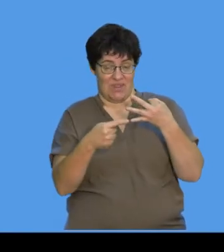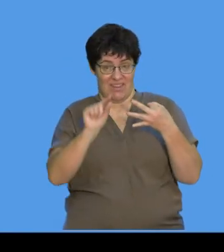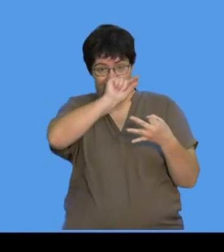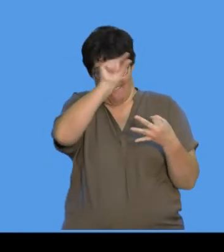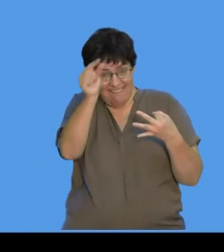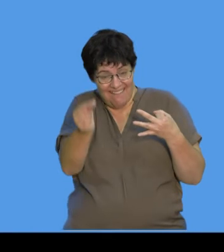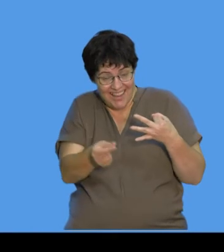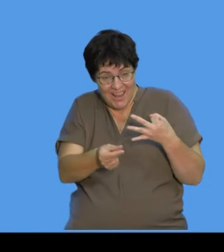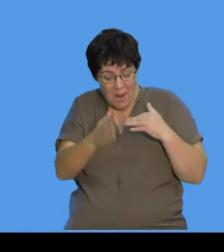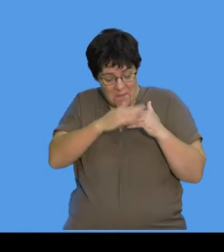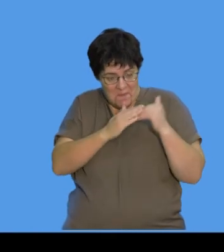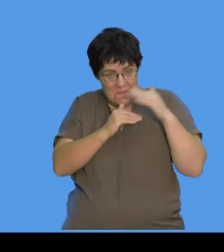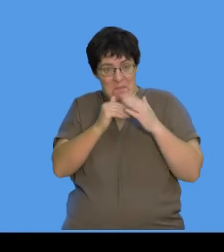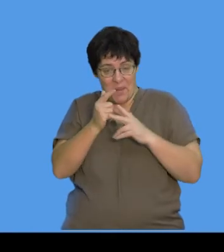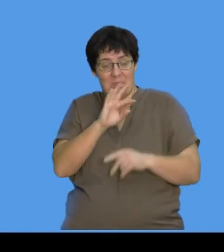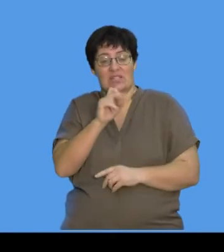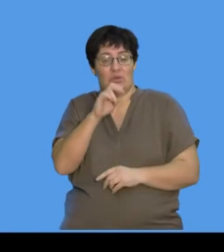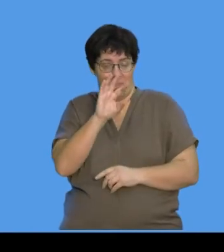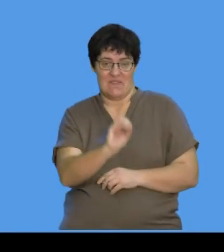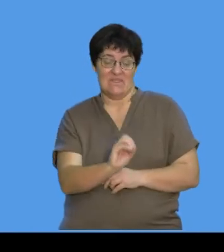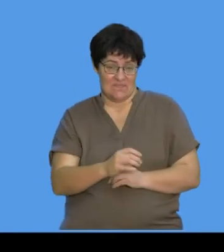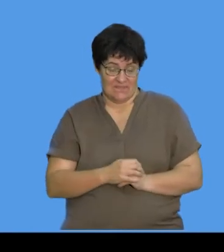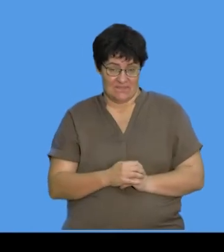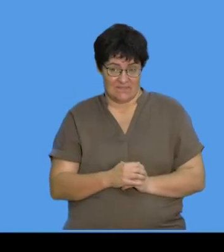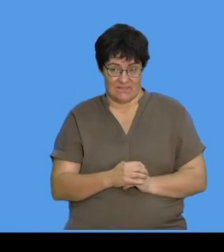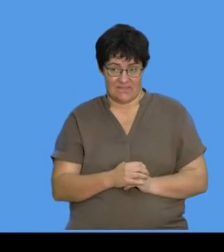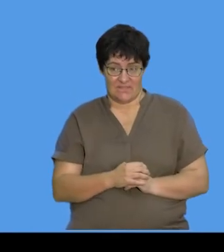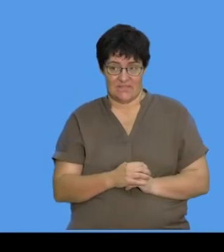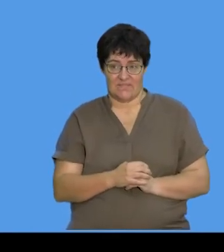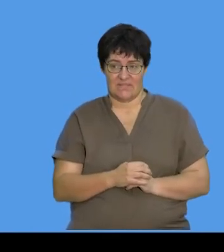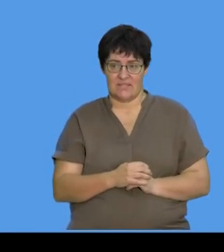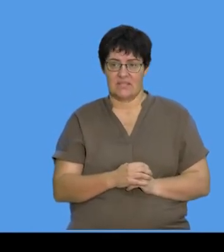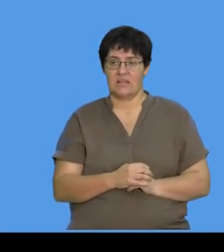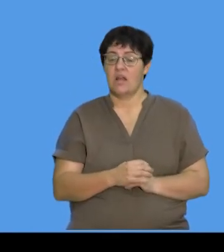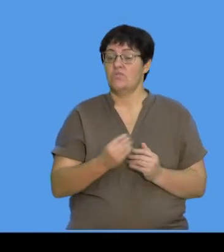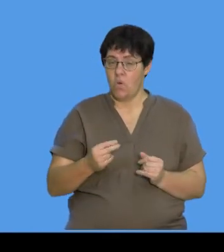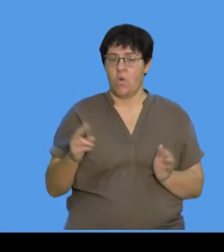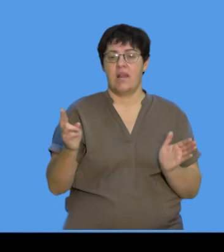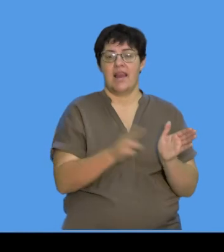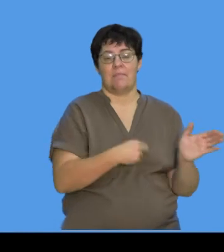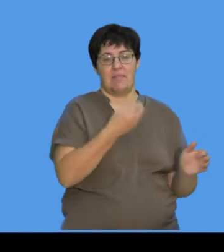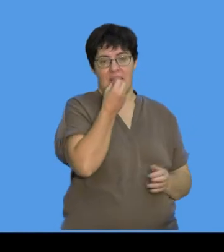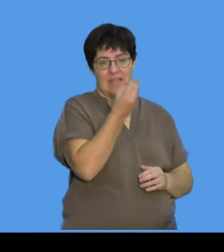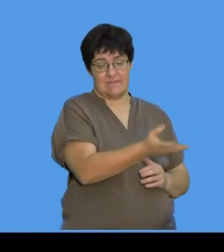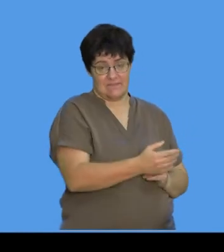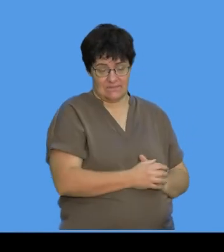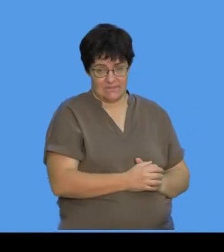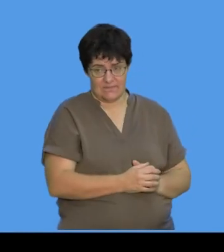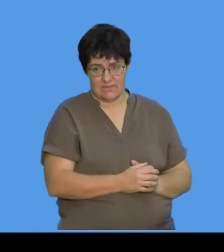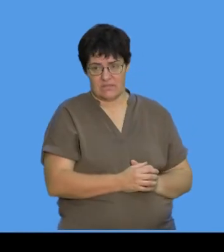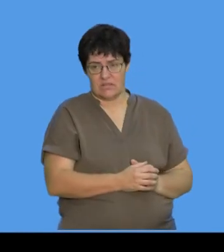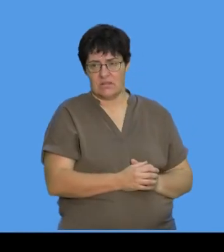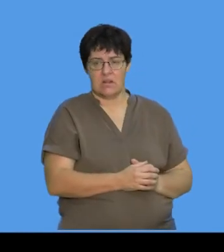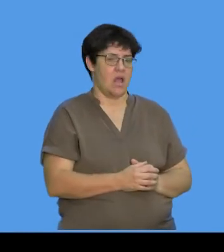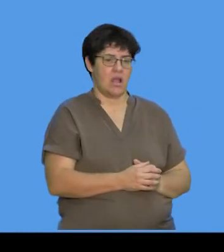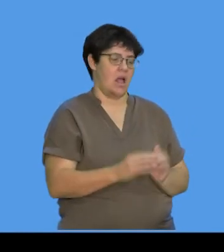outer layers that a bacterium cell will have. Now, they've asked you to label them, okay. So, you can't